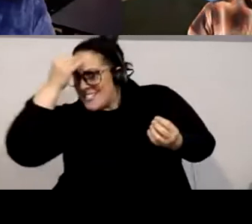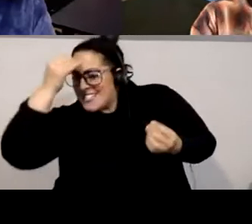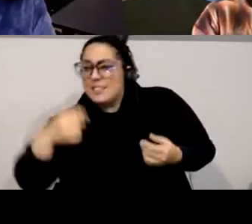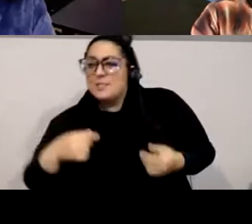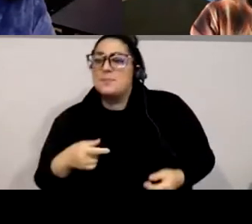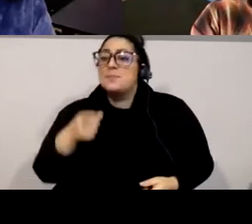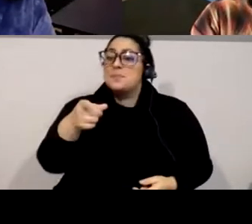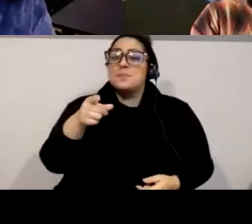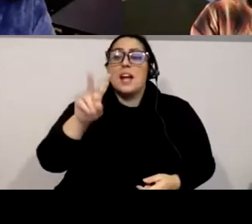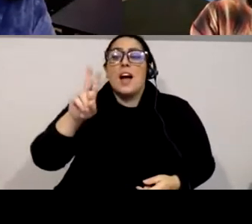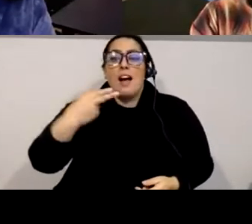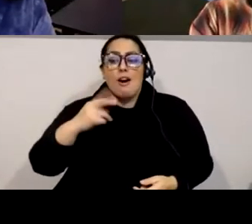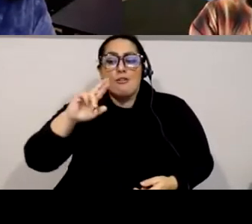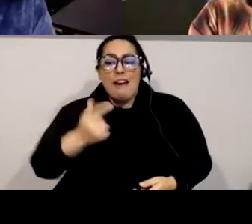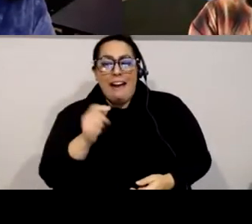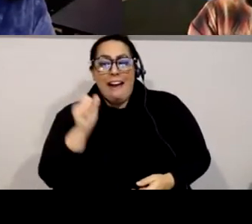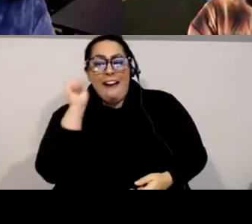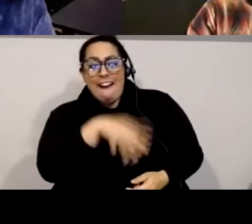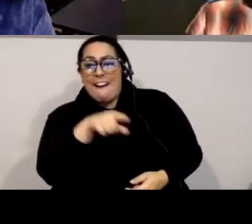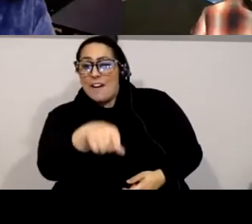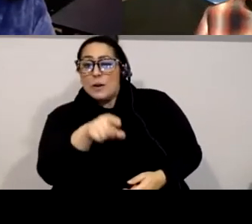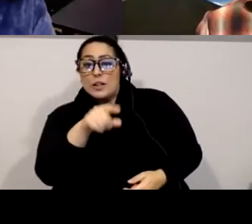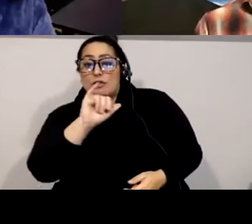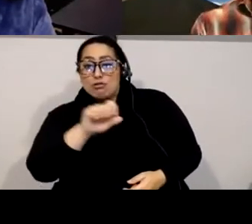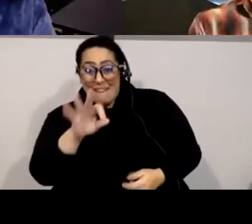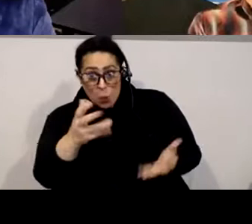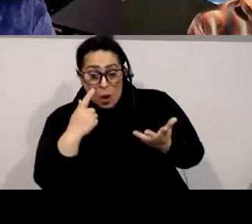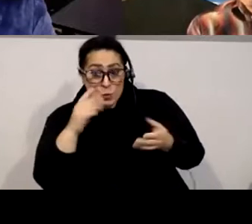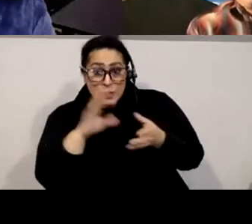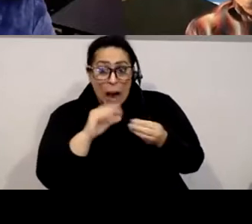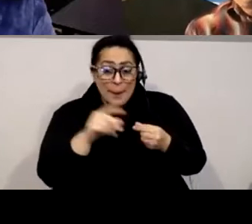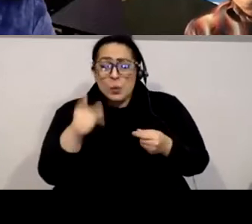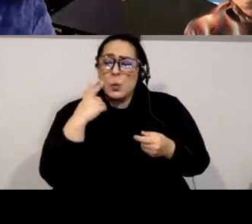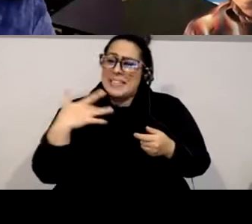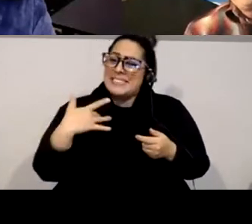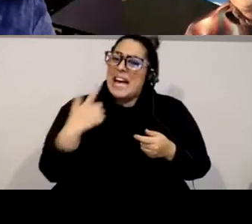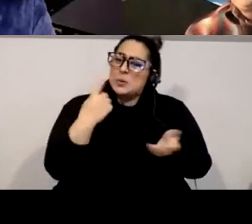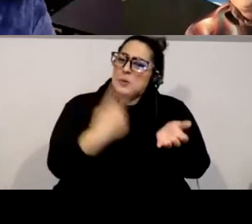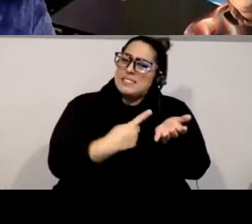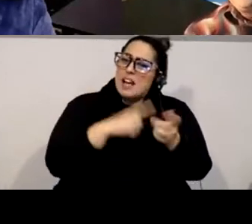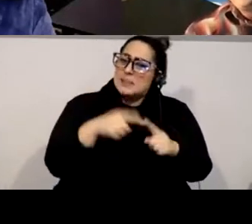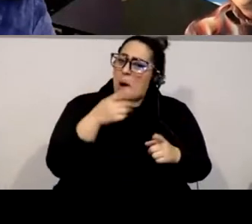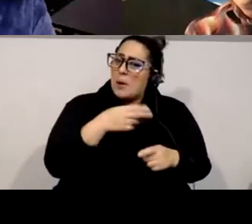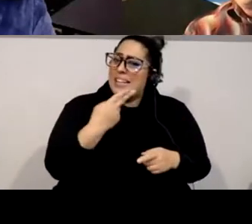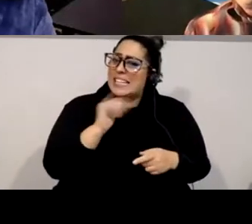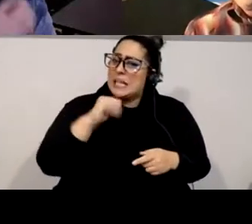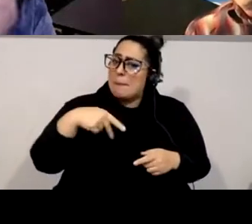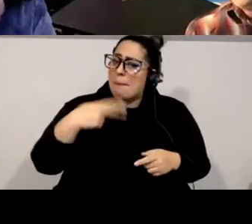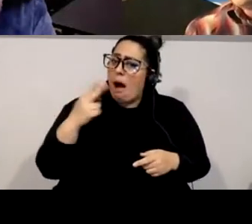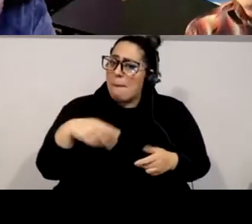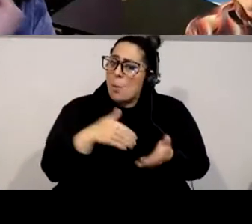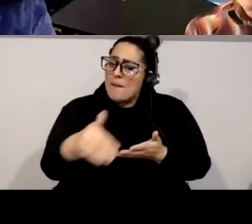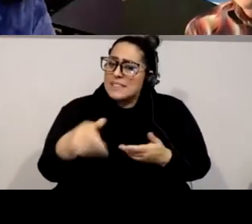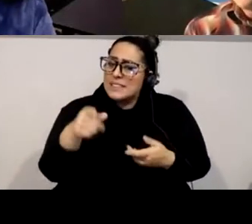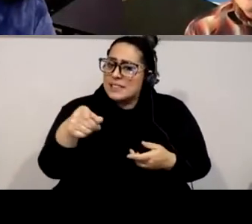you've written so extensively on hip-hop uh no i i just that these are are are really uh uh